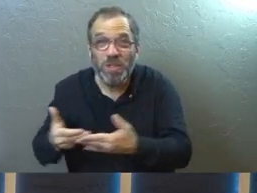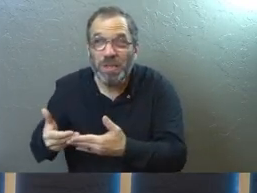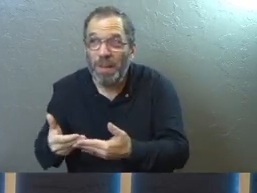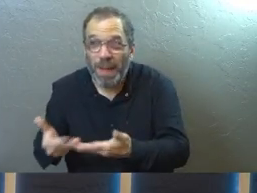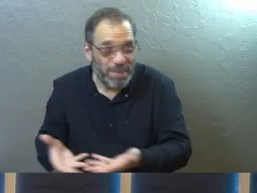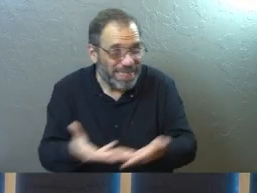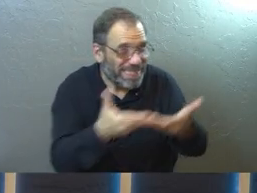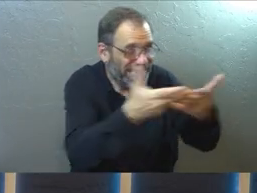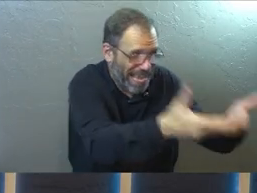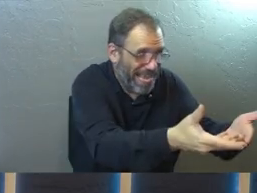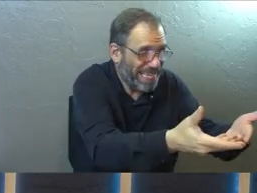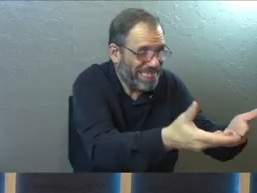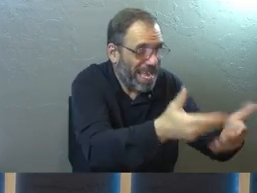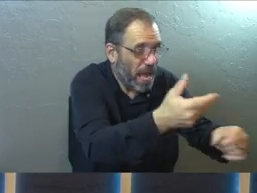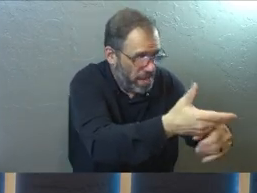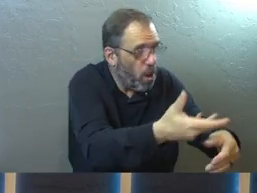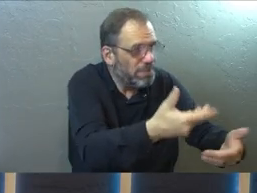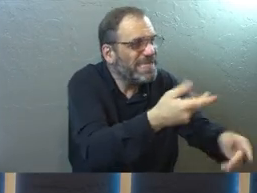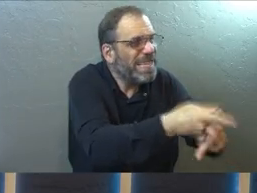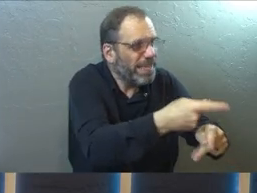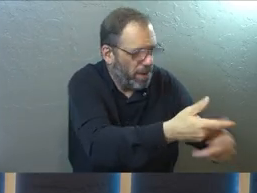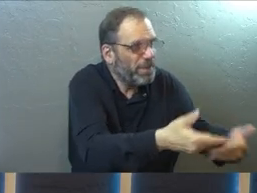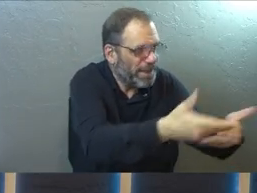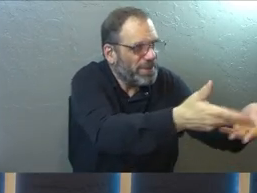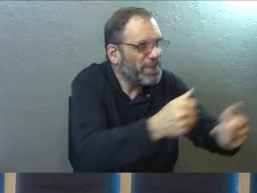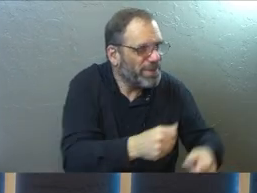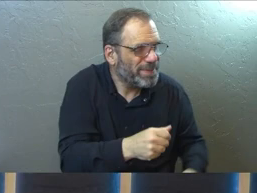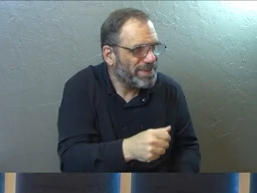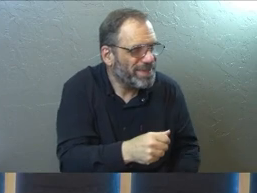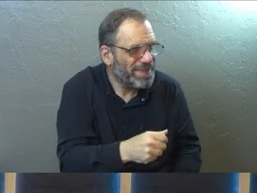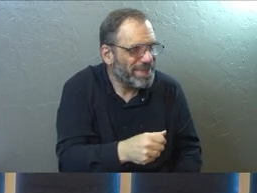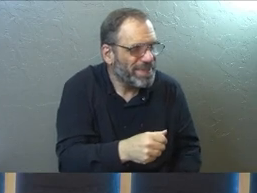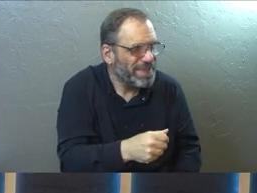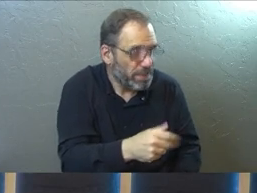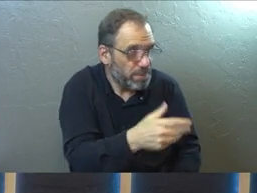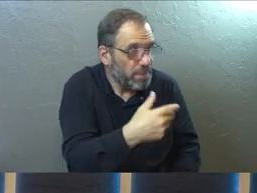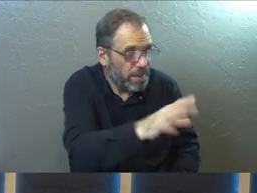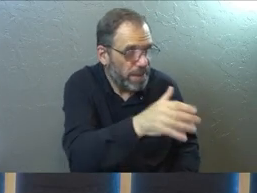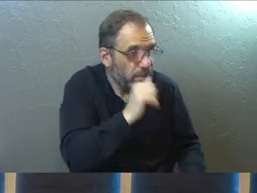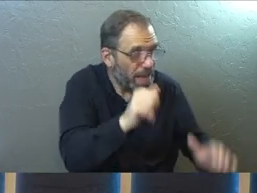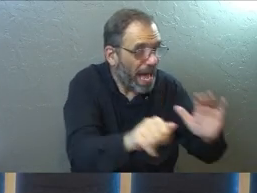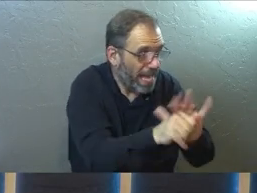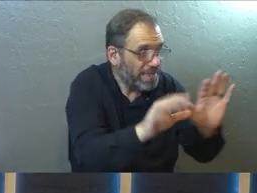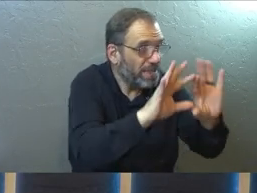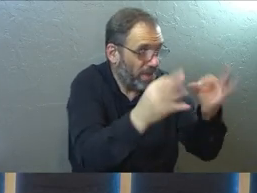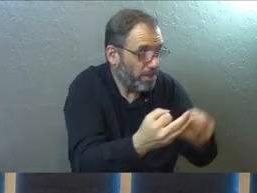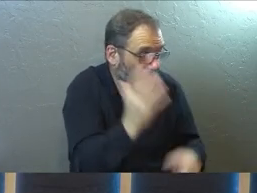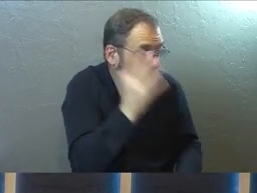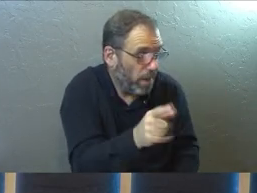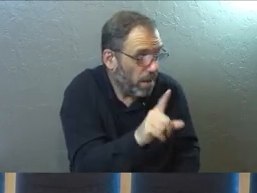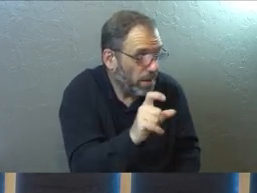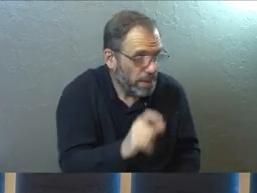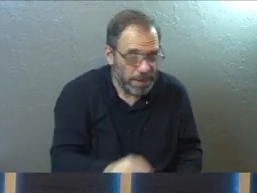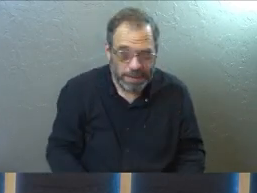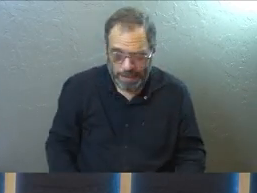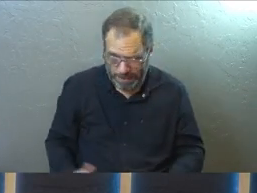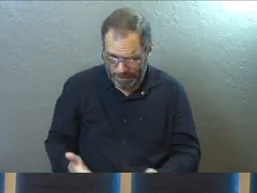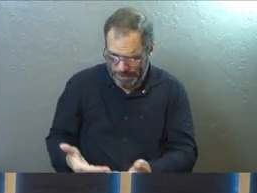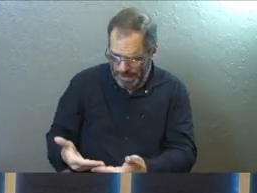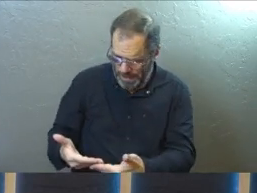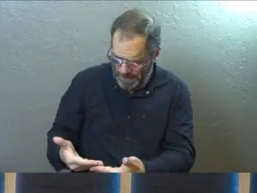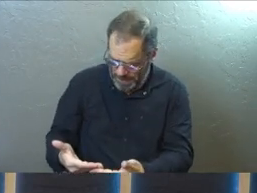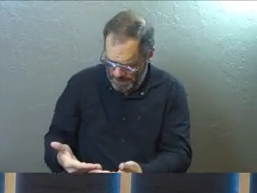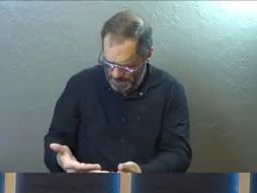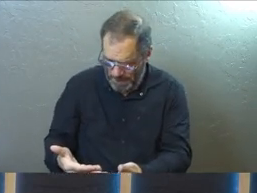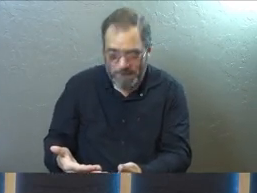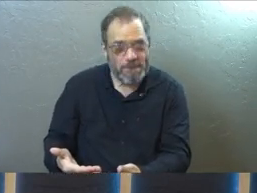baby puts it in his hands, makes him hold it. And she's like, well, you go and hide this family. And he looks down at the